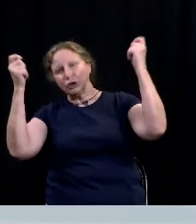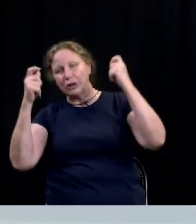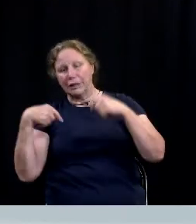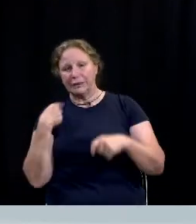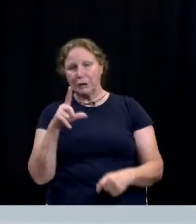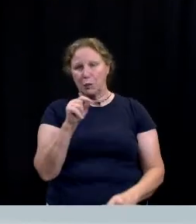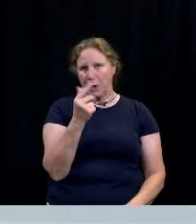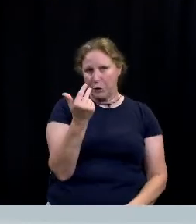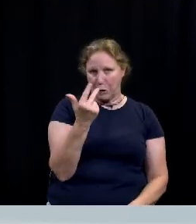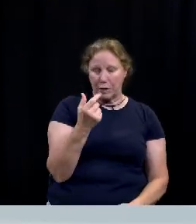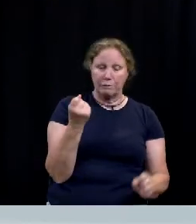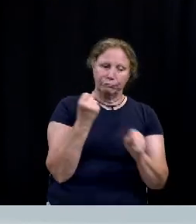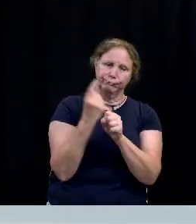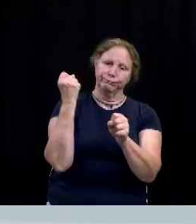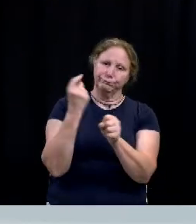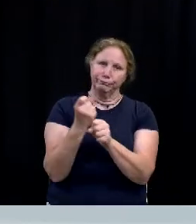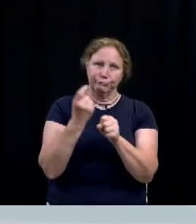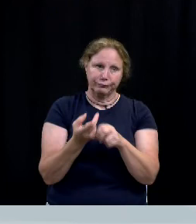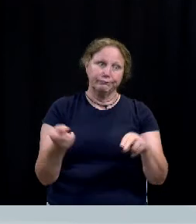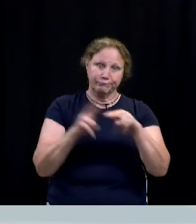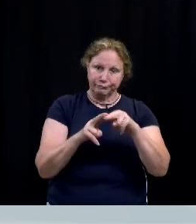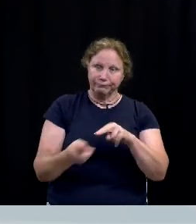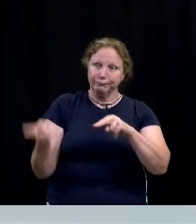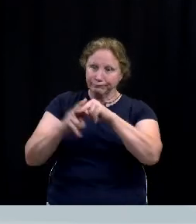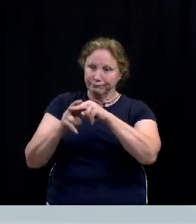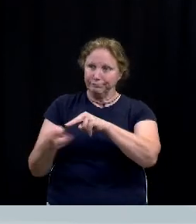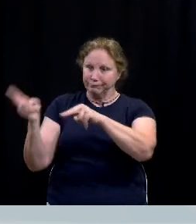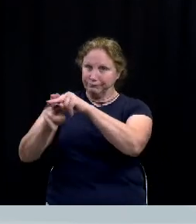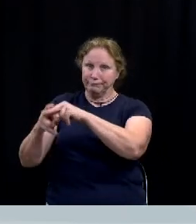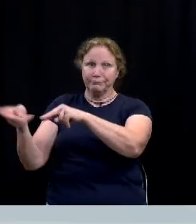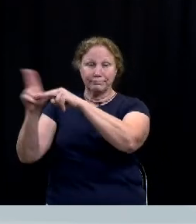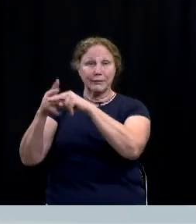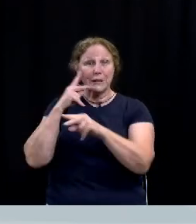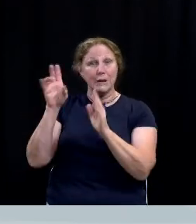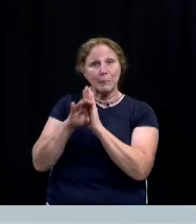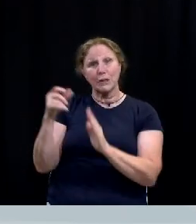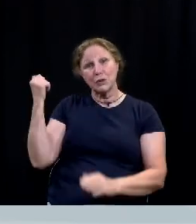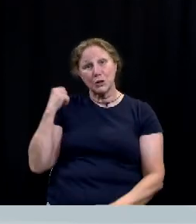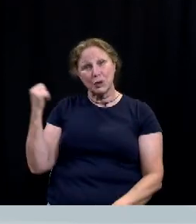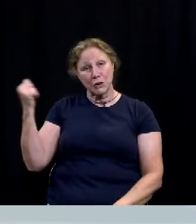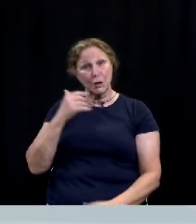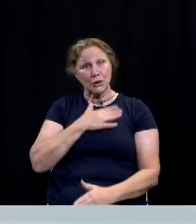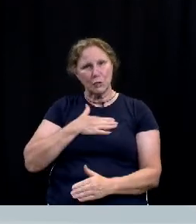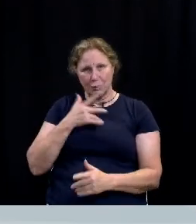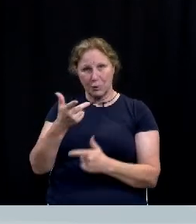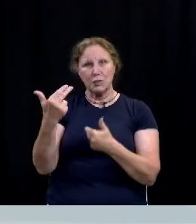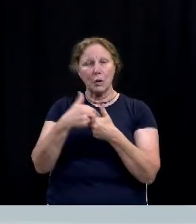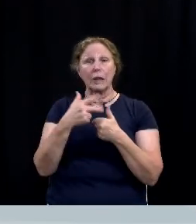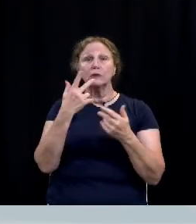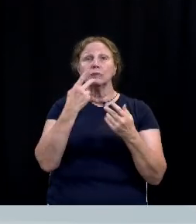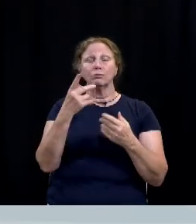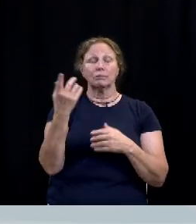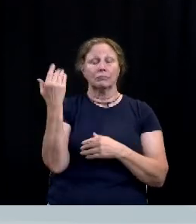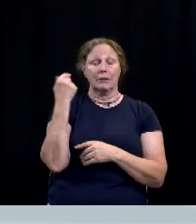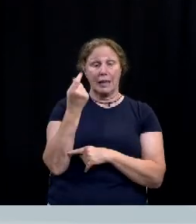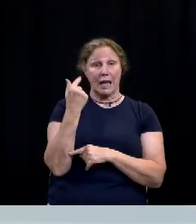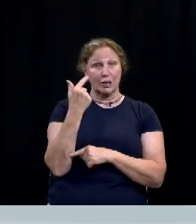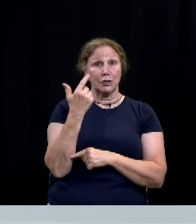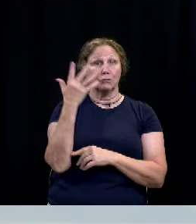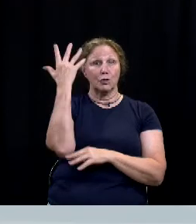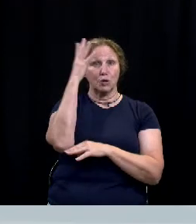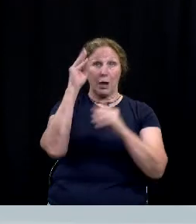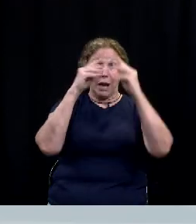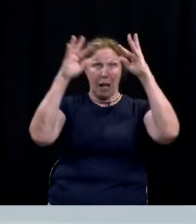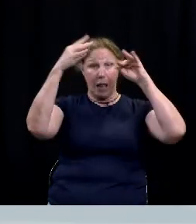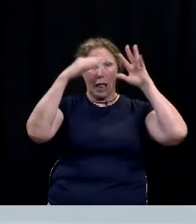each year this event has grown by leaps and bounds as you can see from this picture and i know y'all joined us to light the tree each year a great fireworks